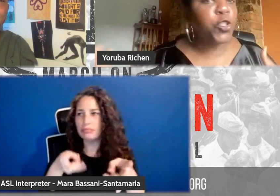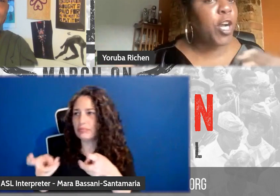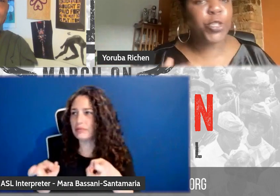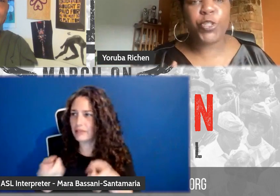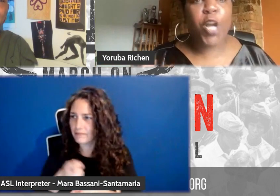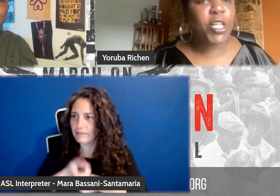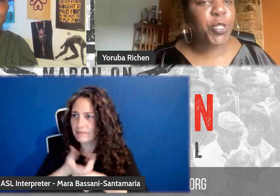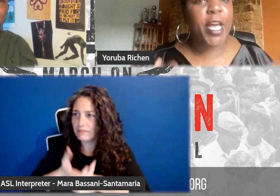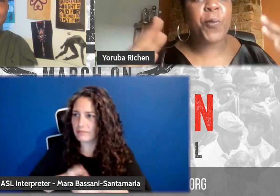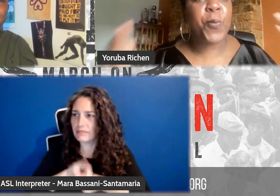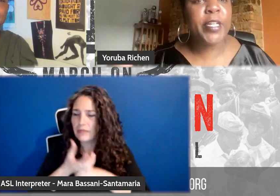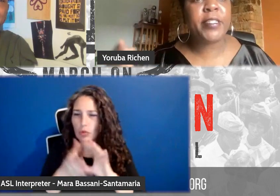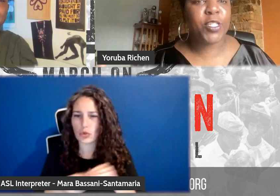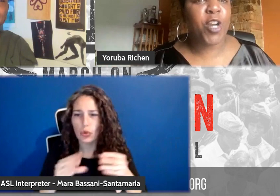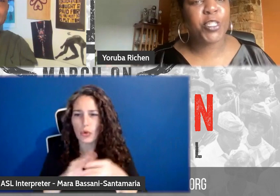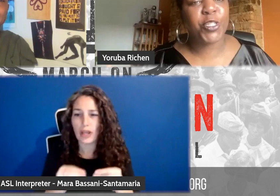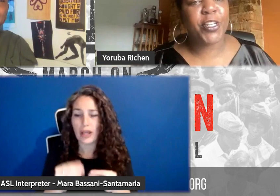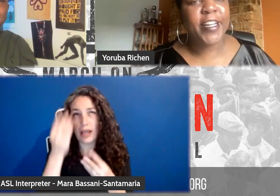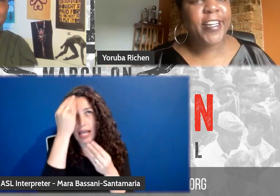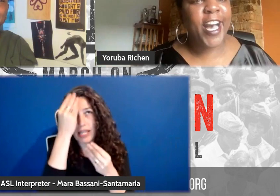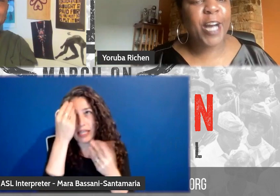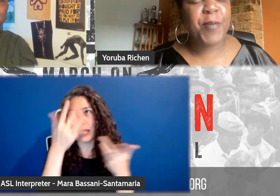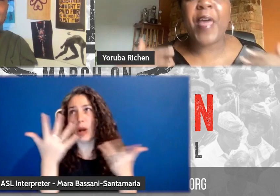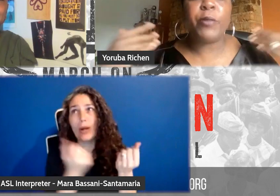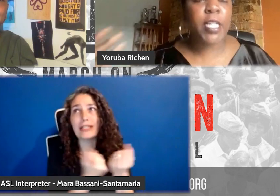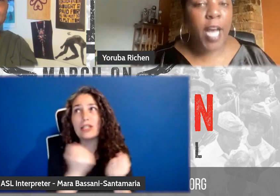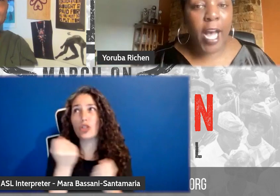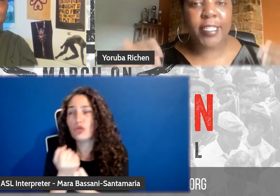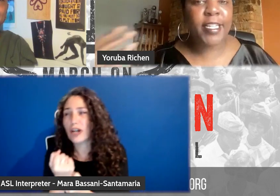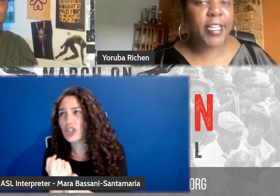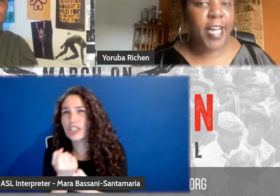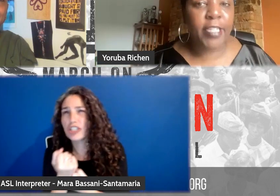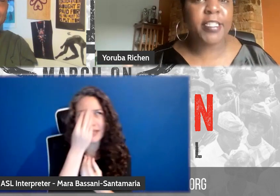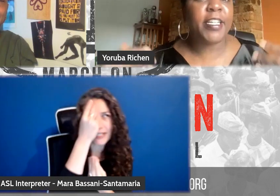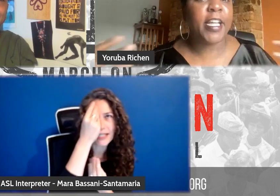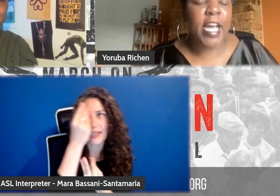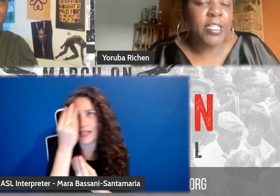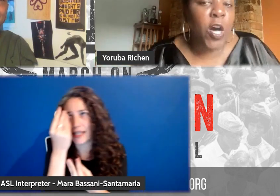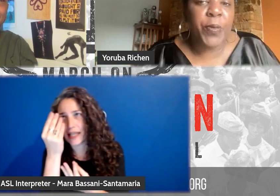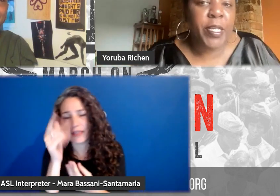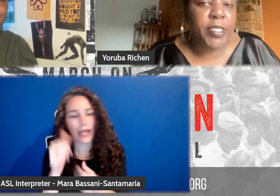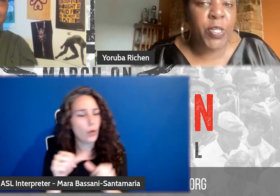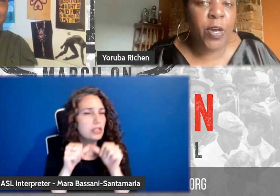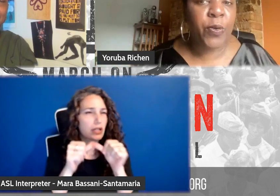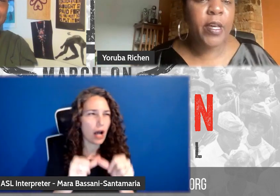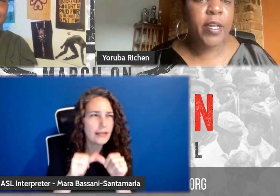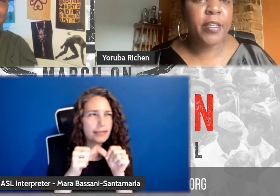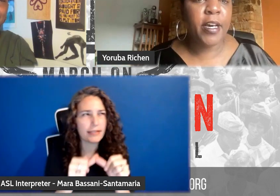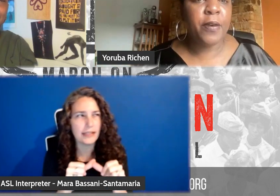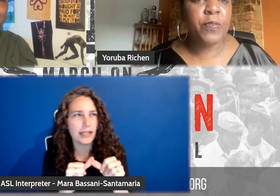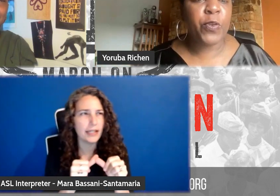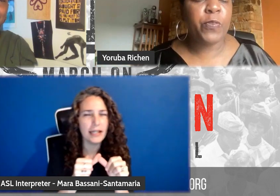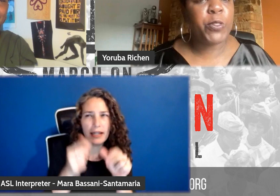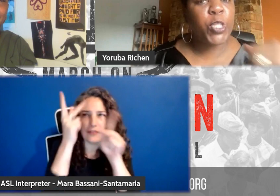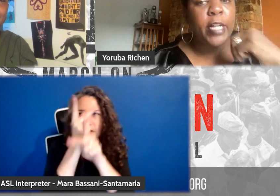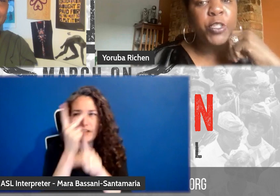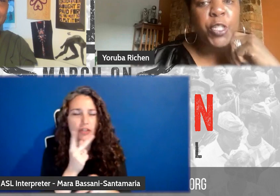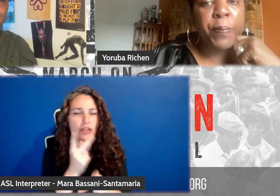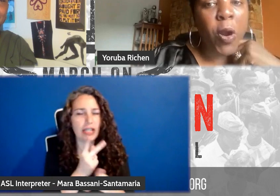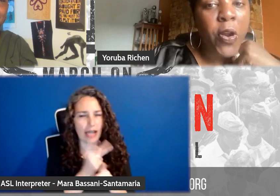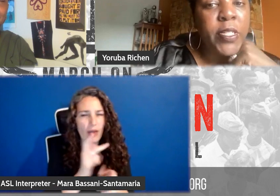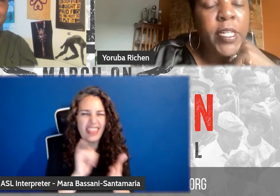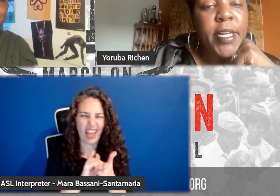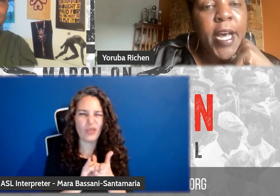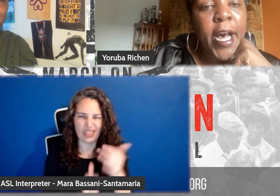structure, structure, structure, like, what is the structure? And that was a constant, constant. And that's always, you know, the sort of most